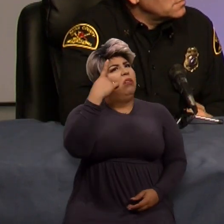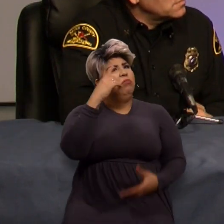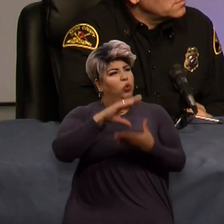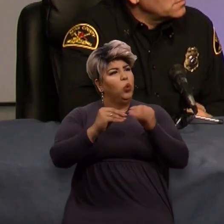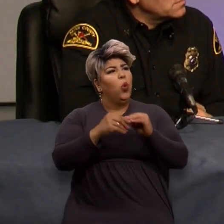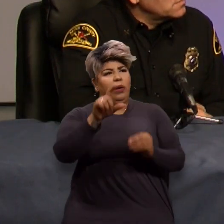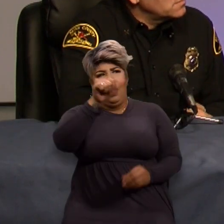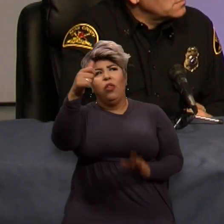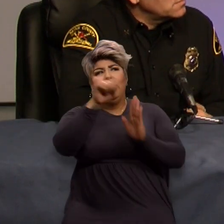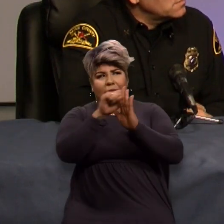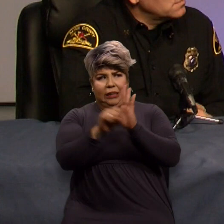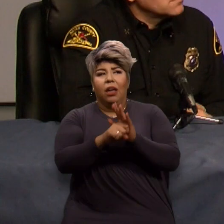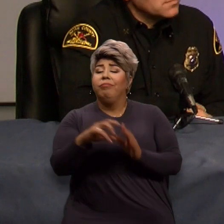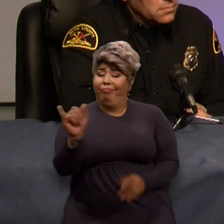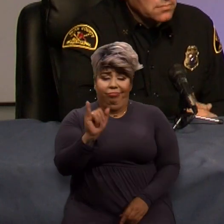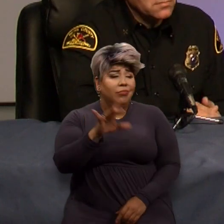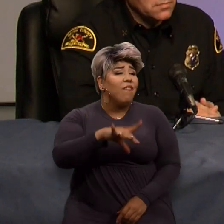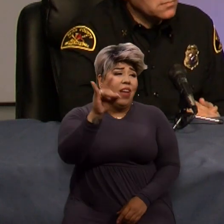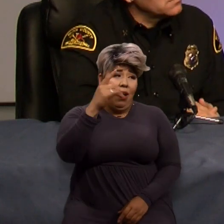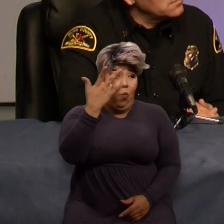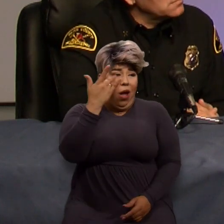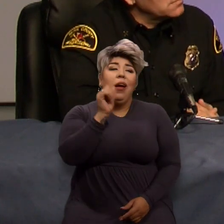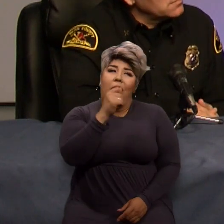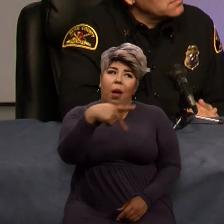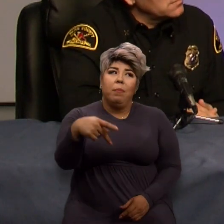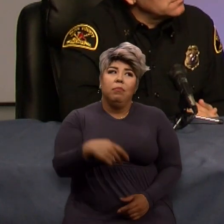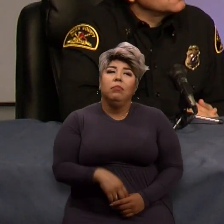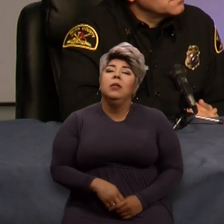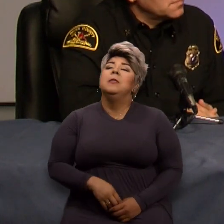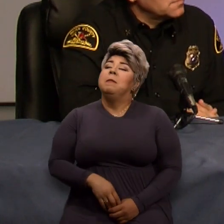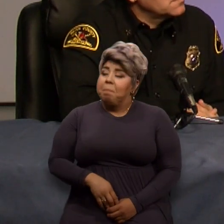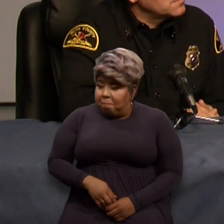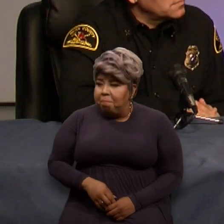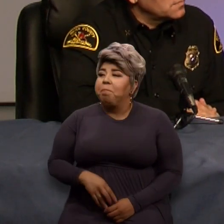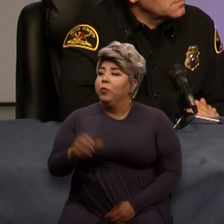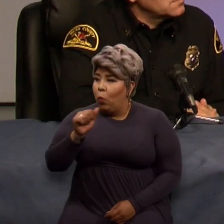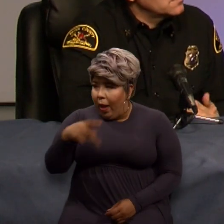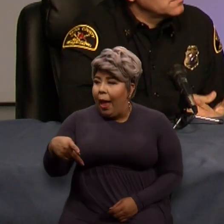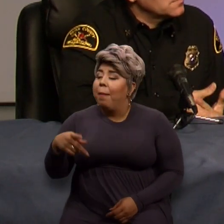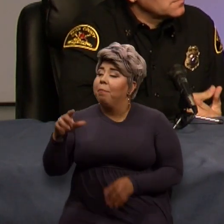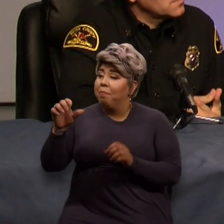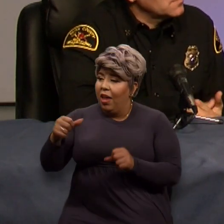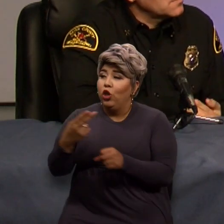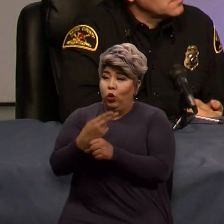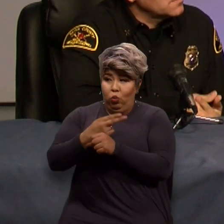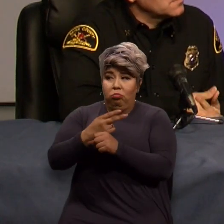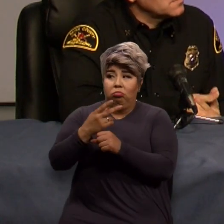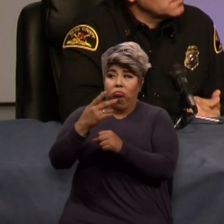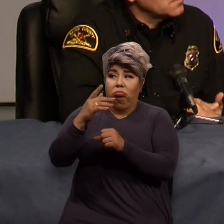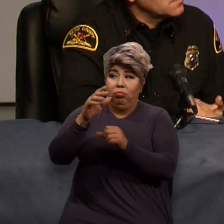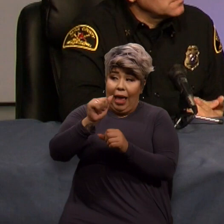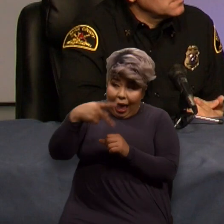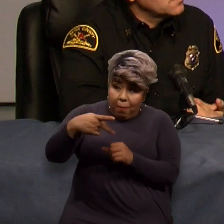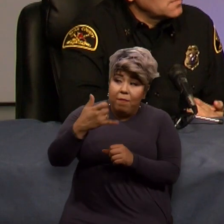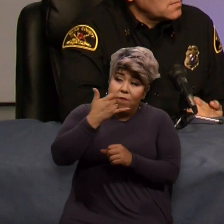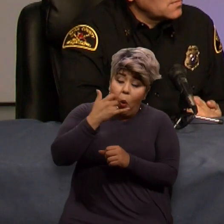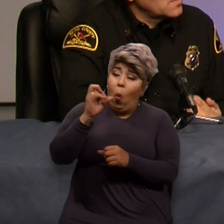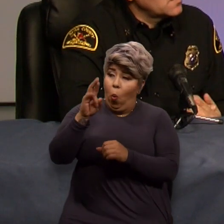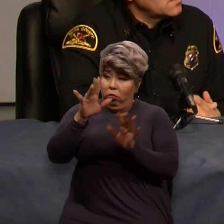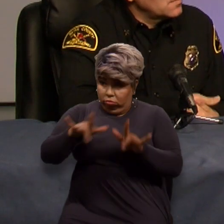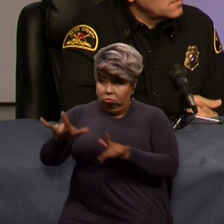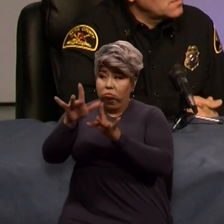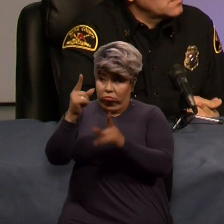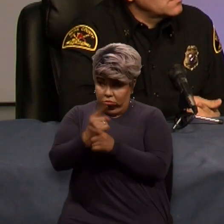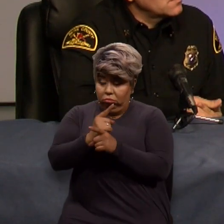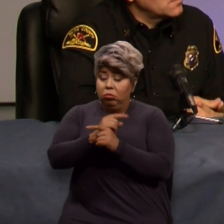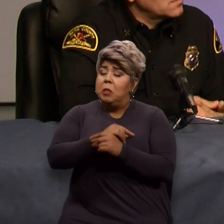where they never would have found him otherwise. So there's an app that you can download too. can sign up on a computer, but you can also download the smart 911